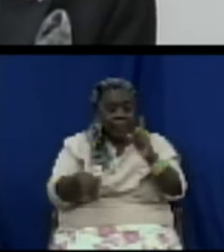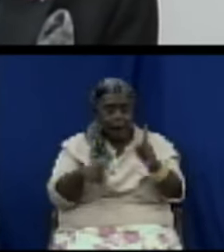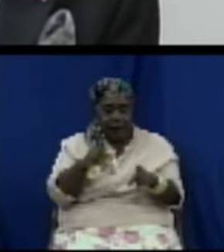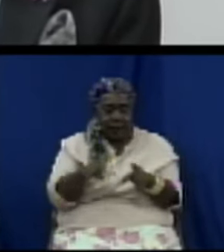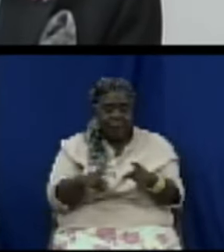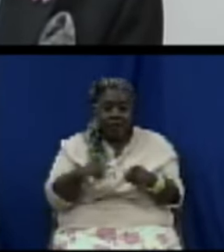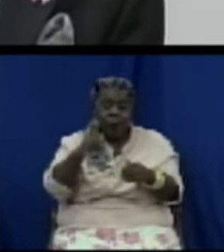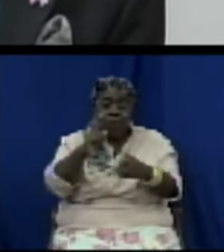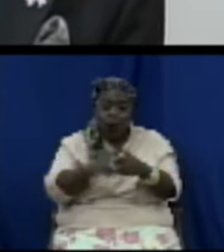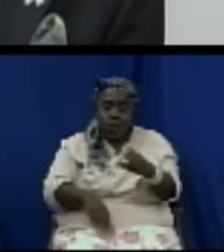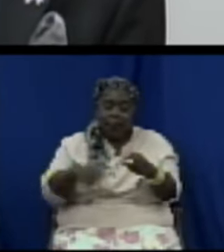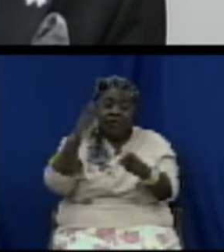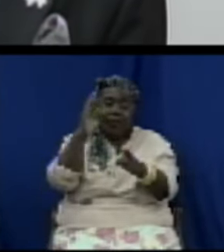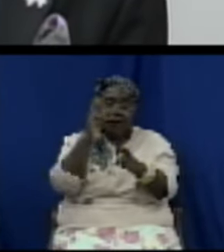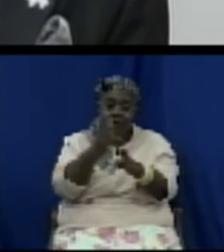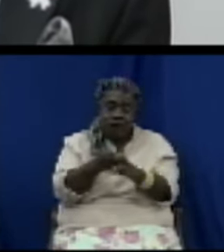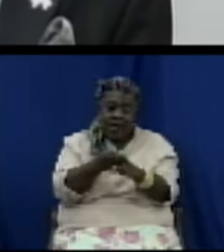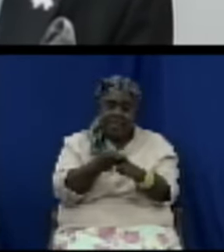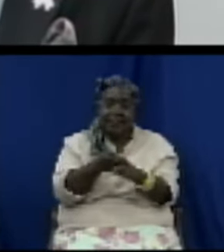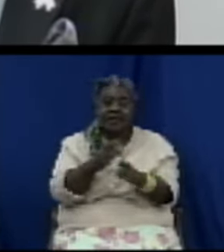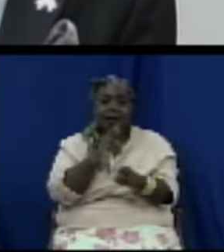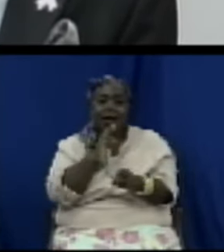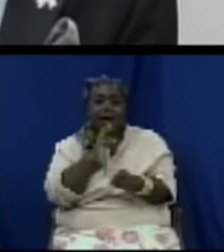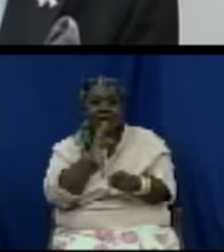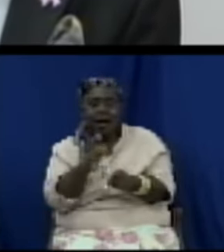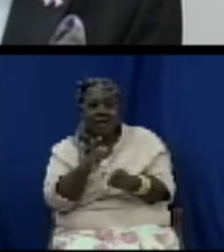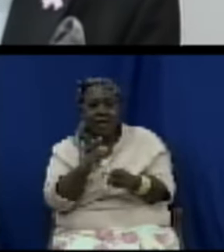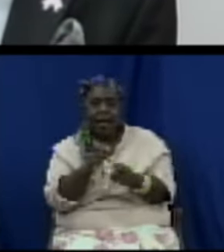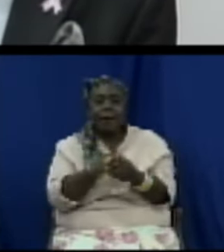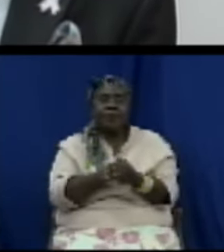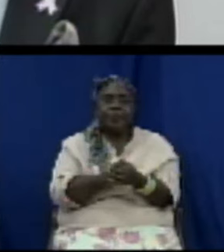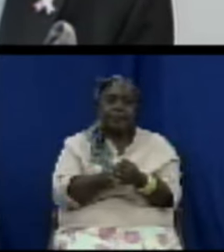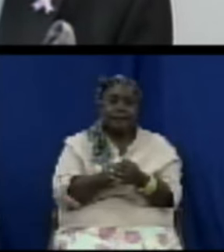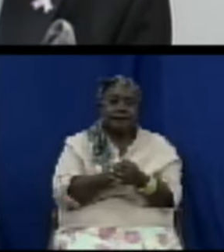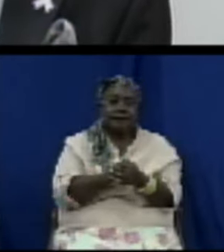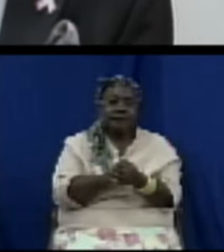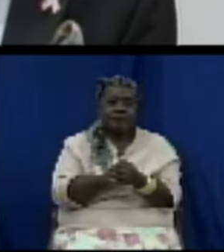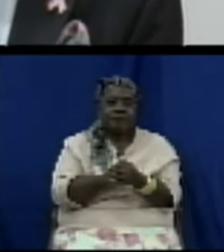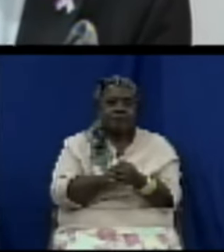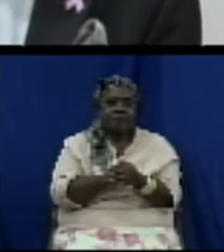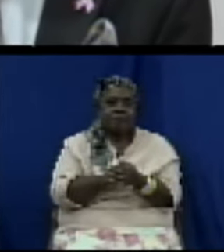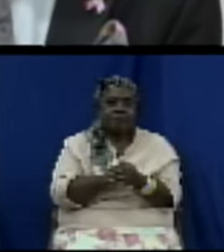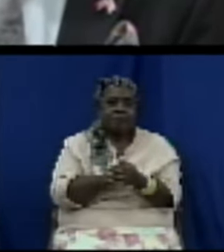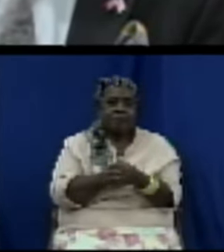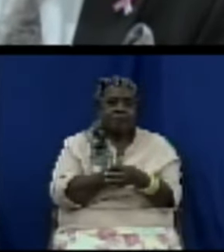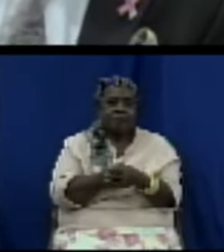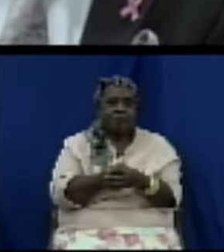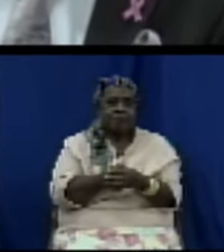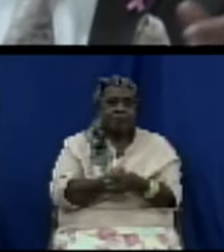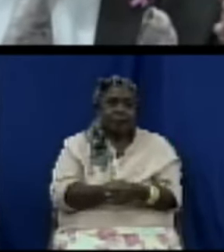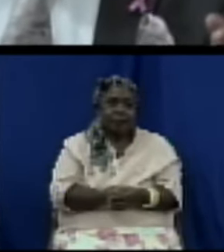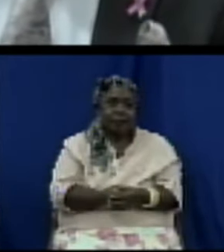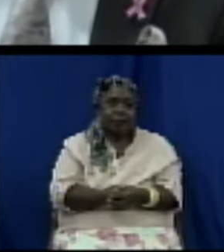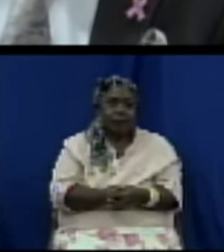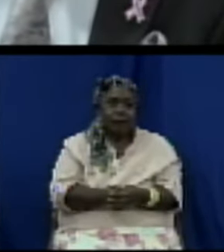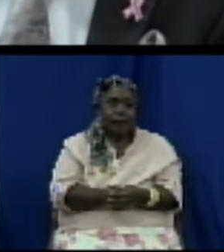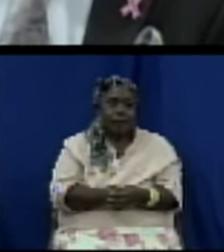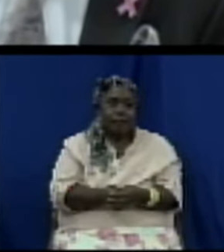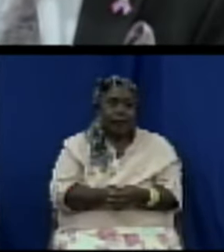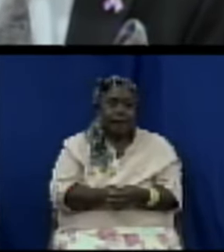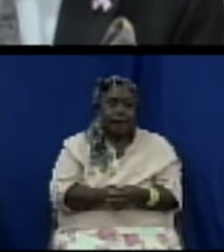you know how many people go and get a topper $20